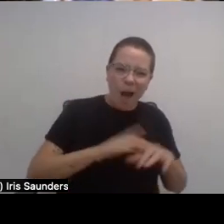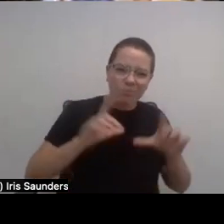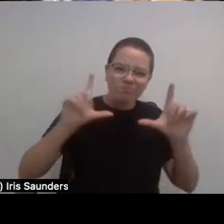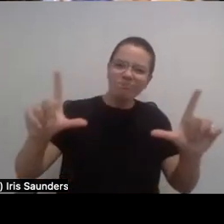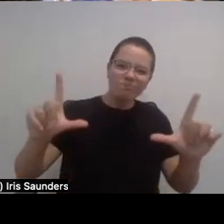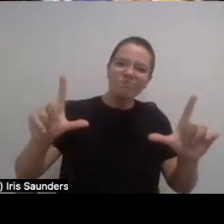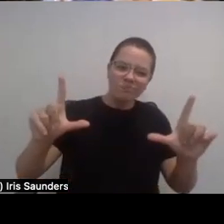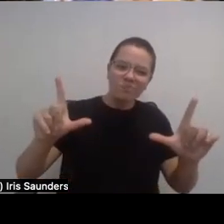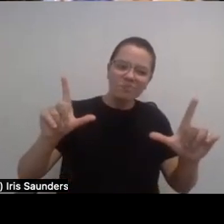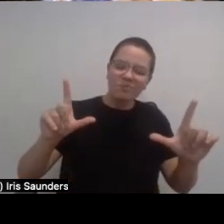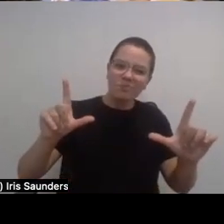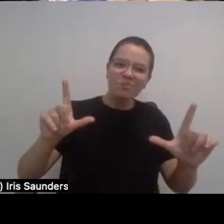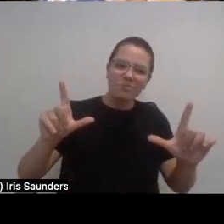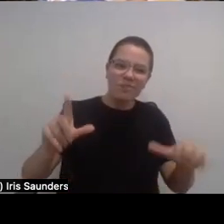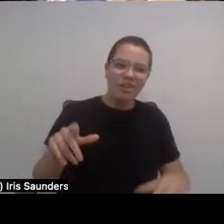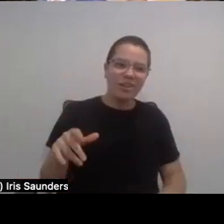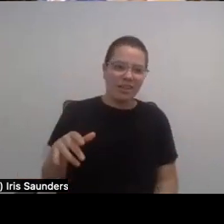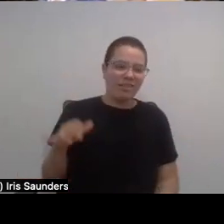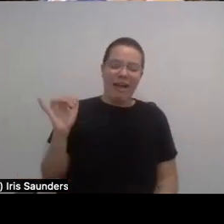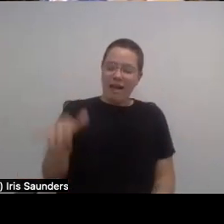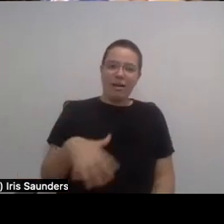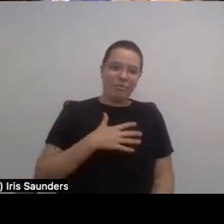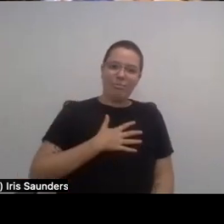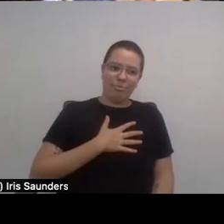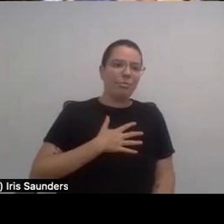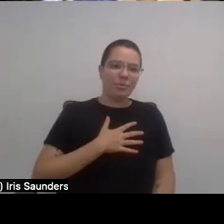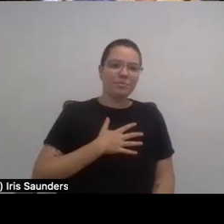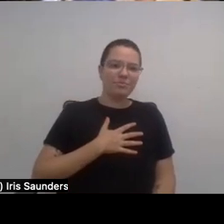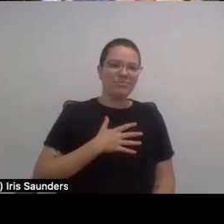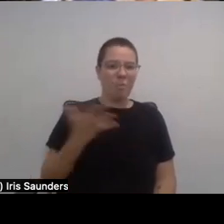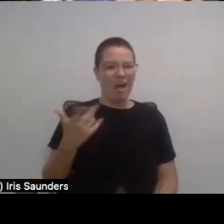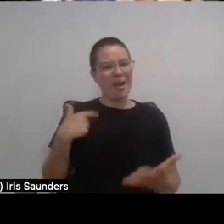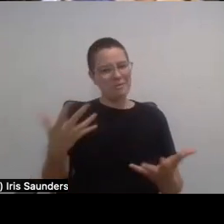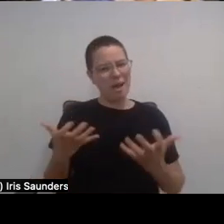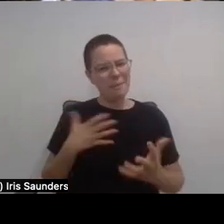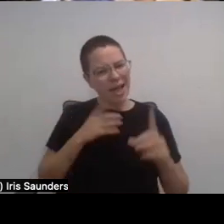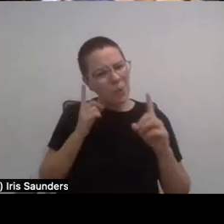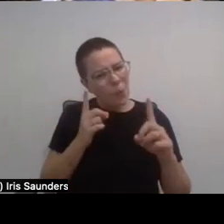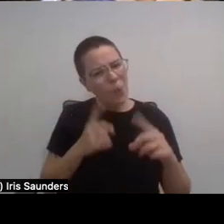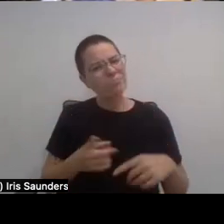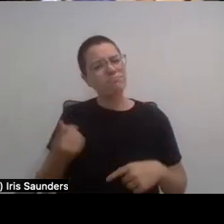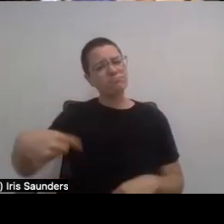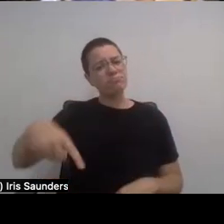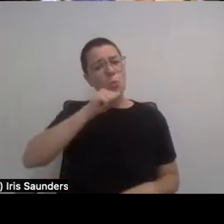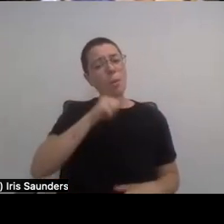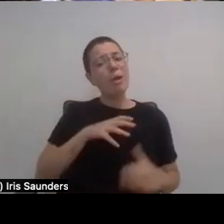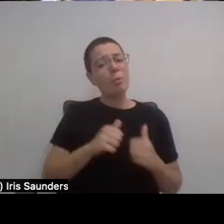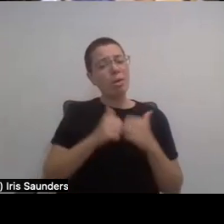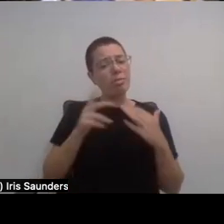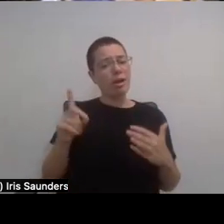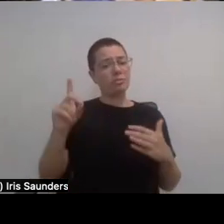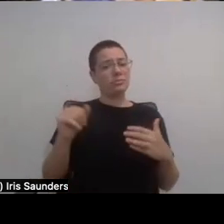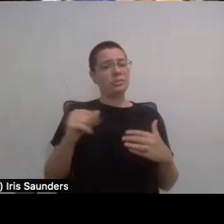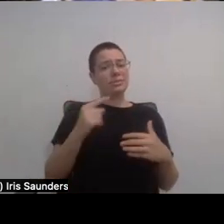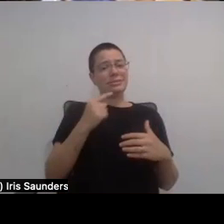And so that's like, yes, that's what I want. And even, you know, women without disabilities said that they were able